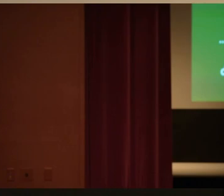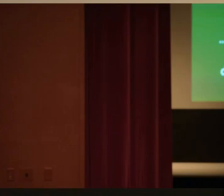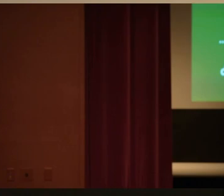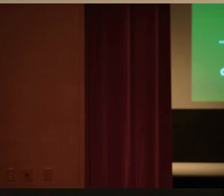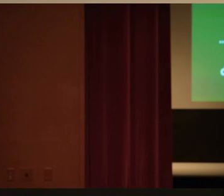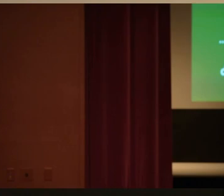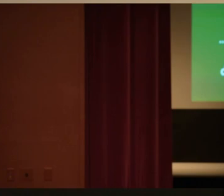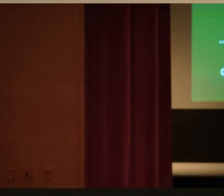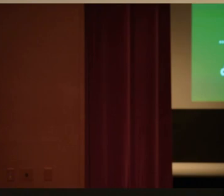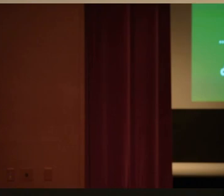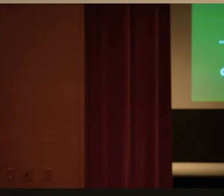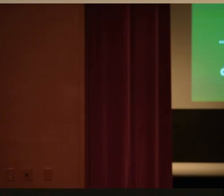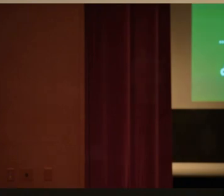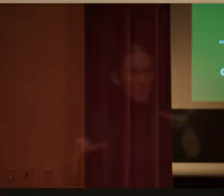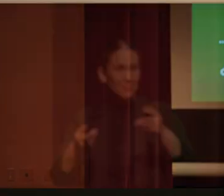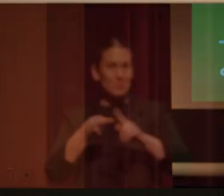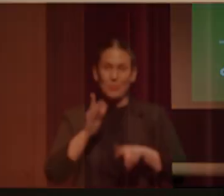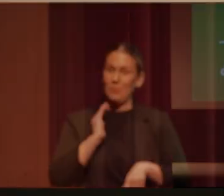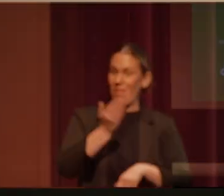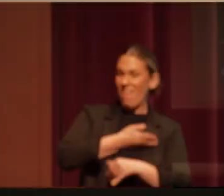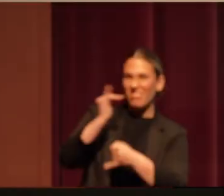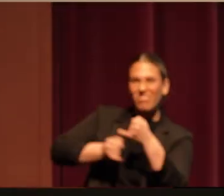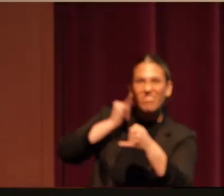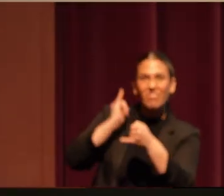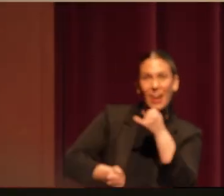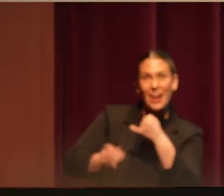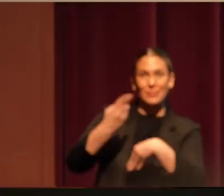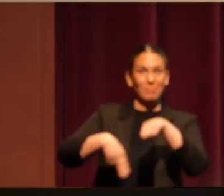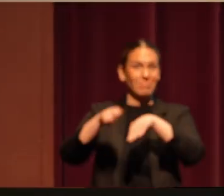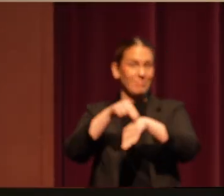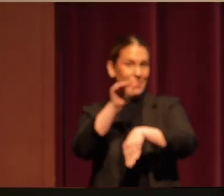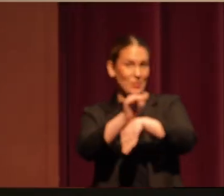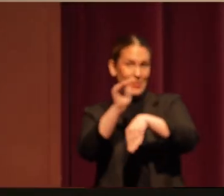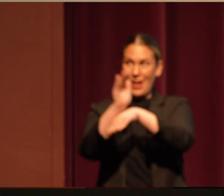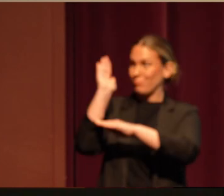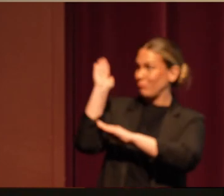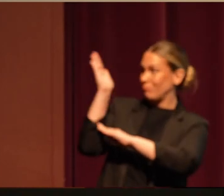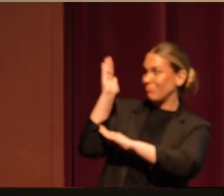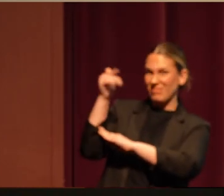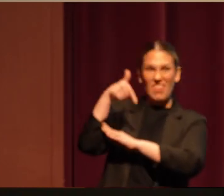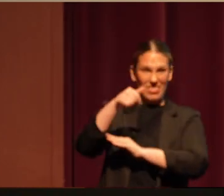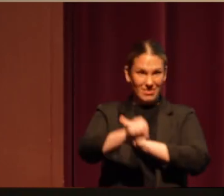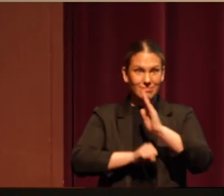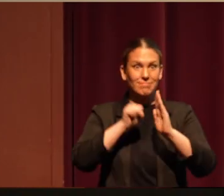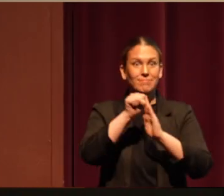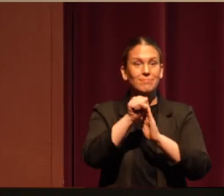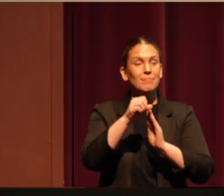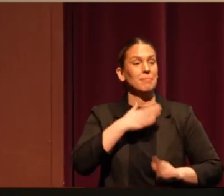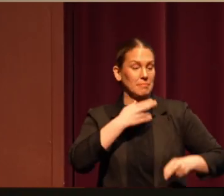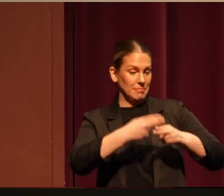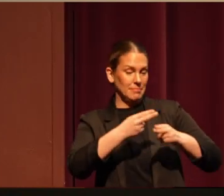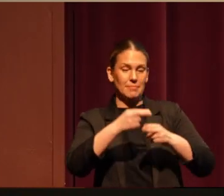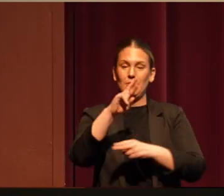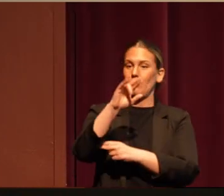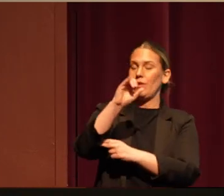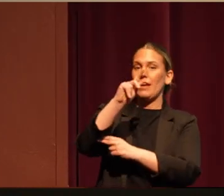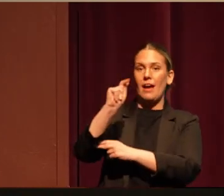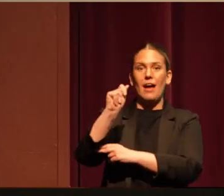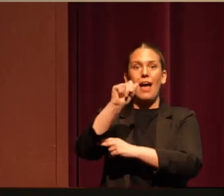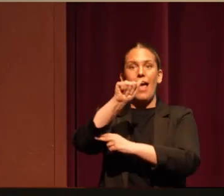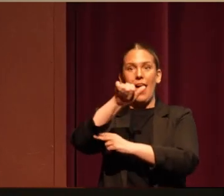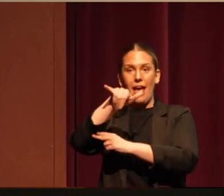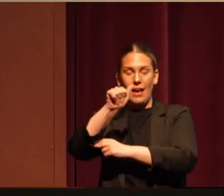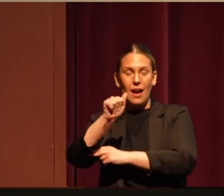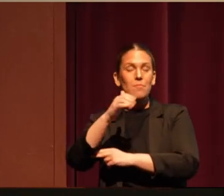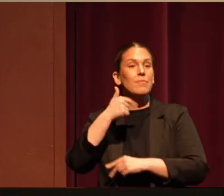Hello and welcome to our final Nature Night presentation of this season. My name is Rika Ayotte. I'm the Executive